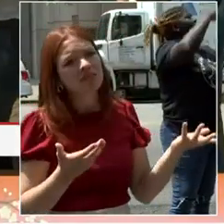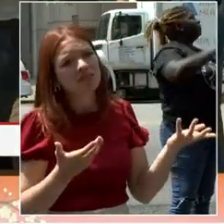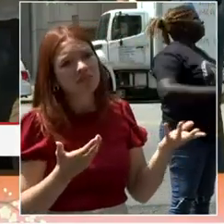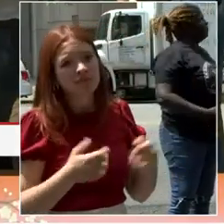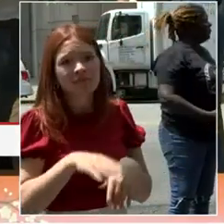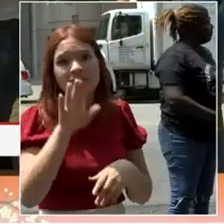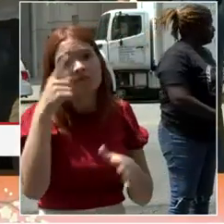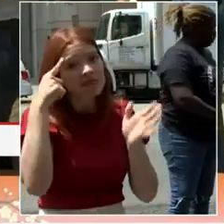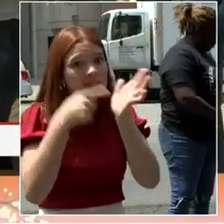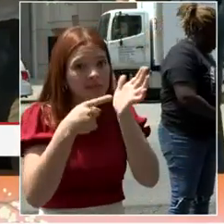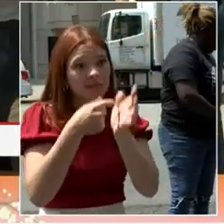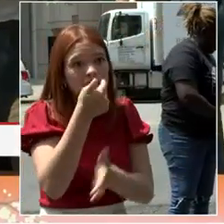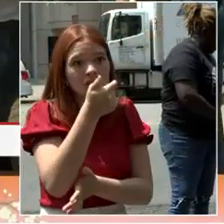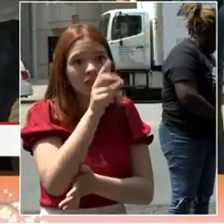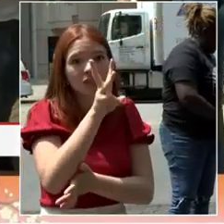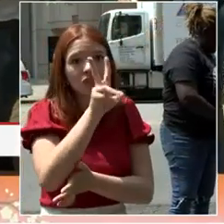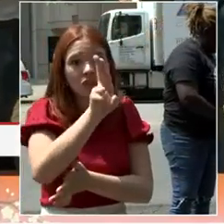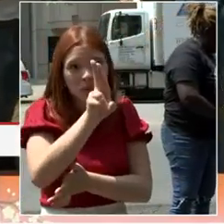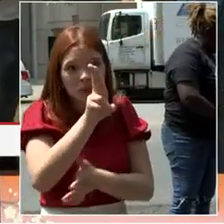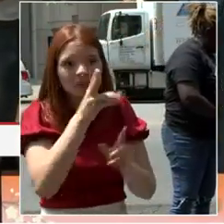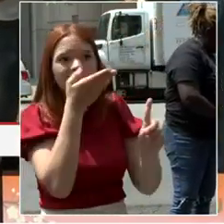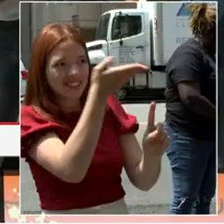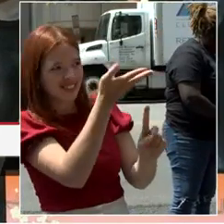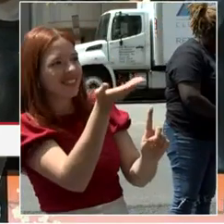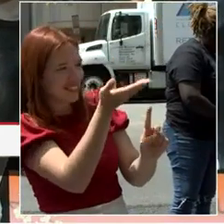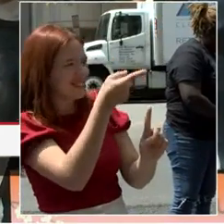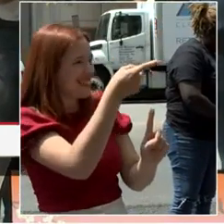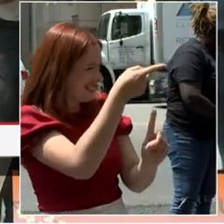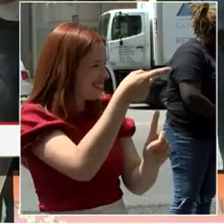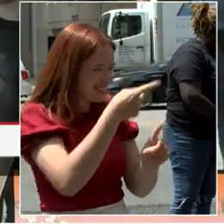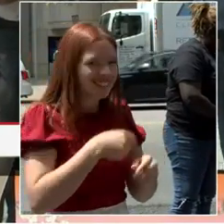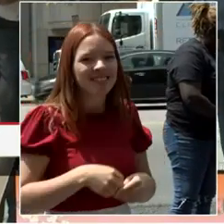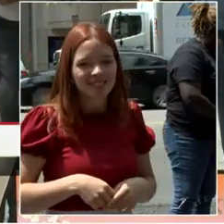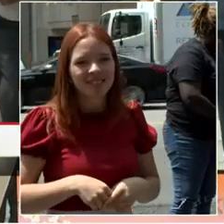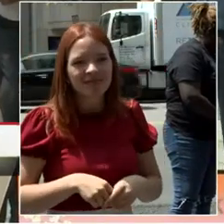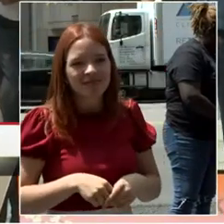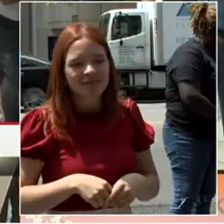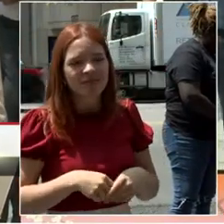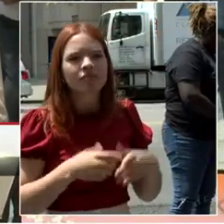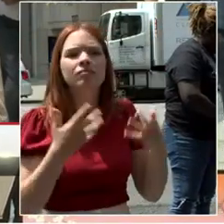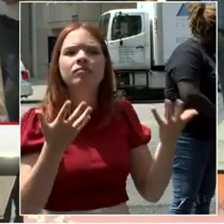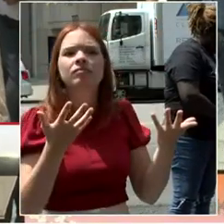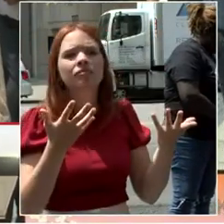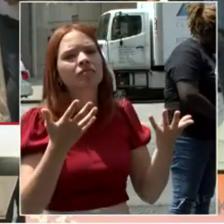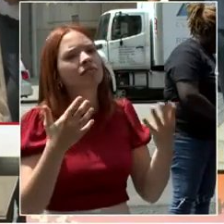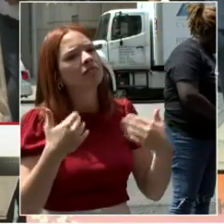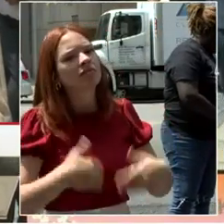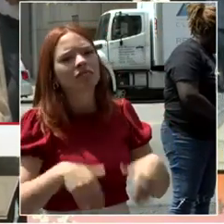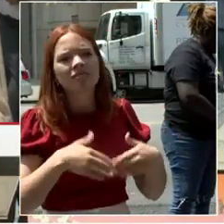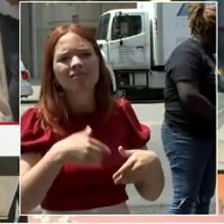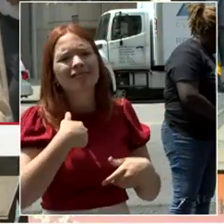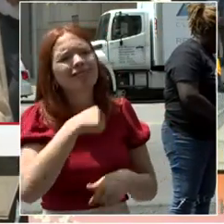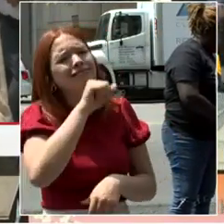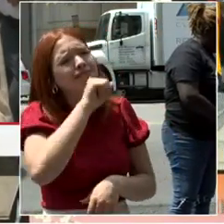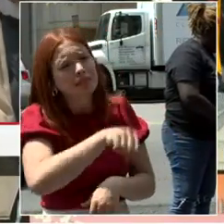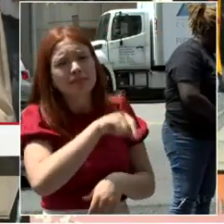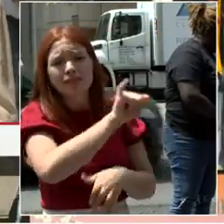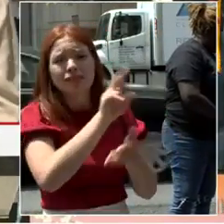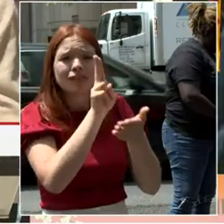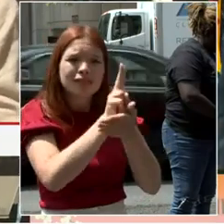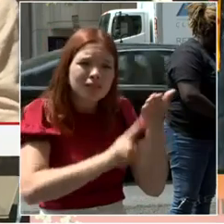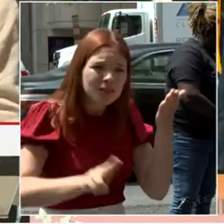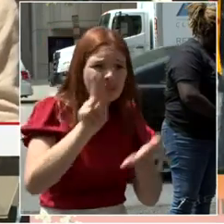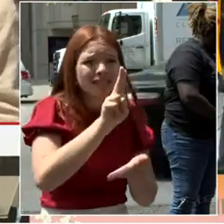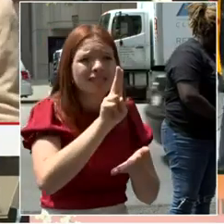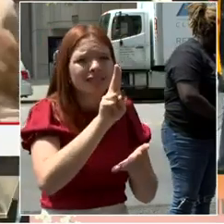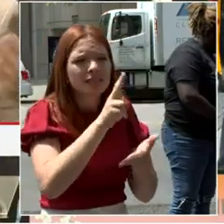We've seen a lot of interest from universities to be in Washington. We love them. They bring talent. They bring young people that decide to